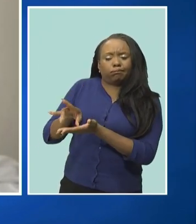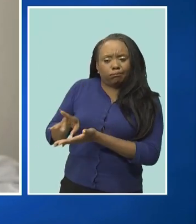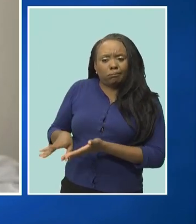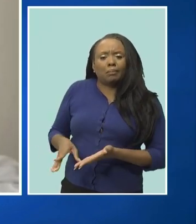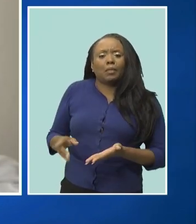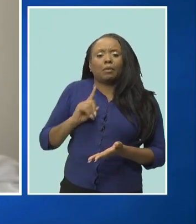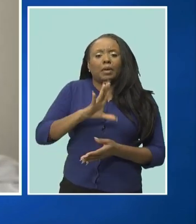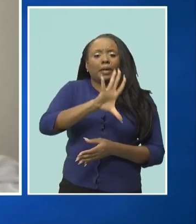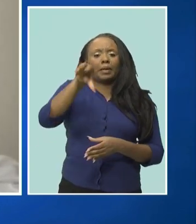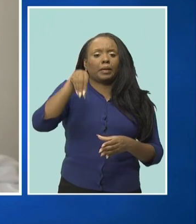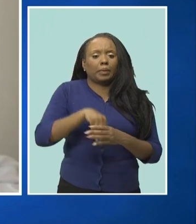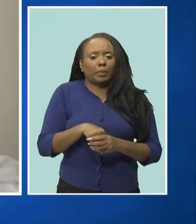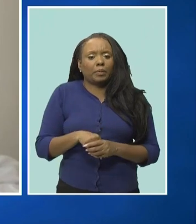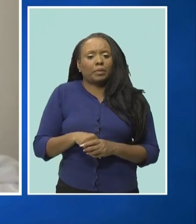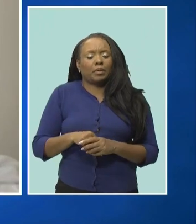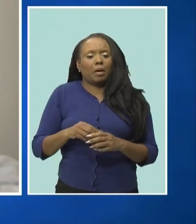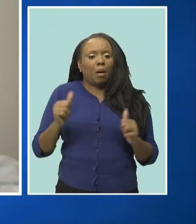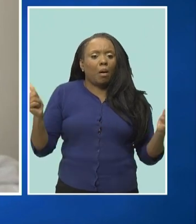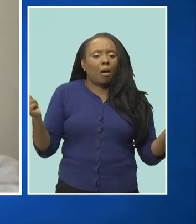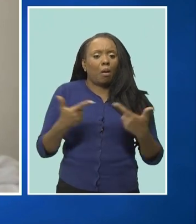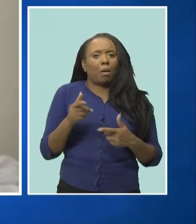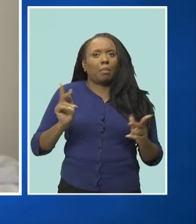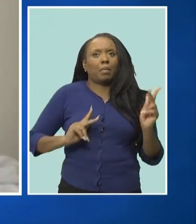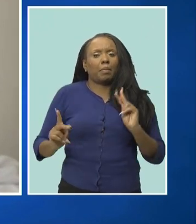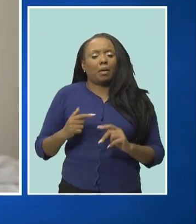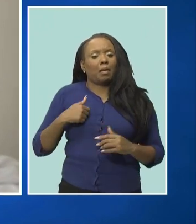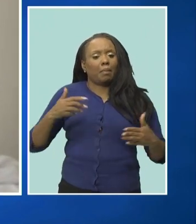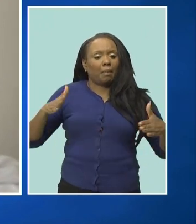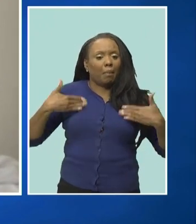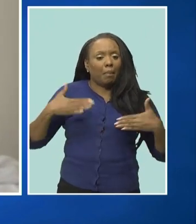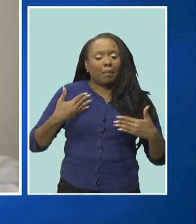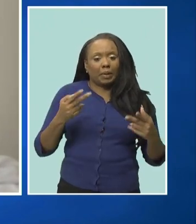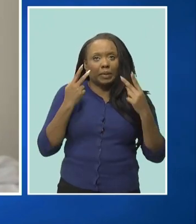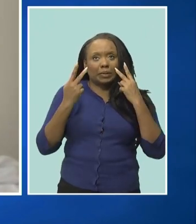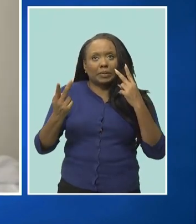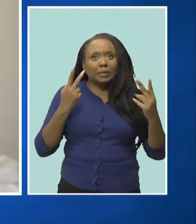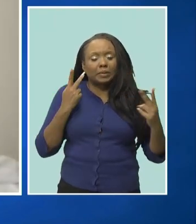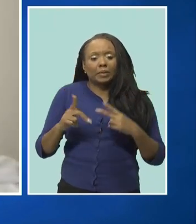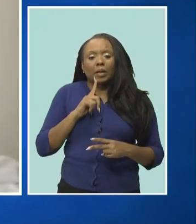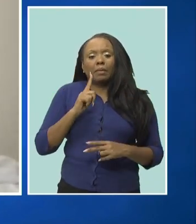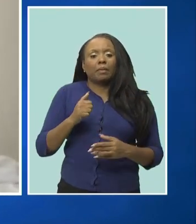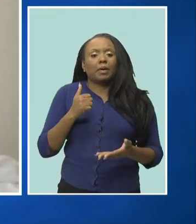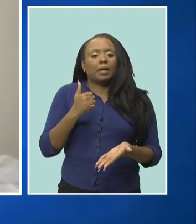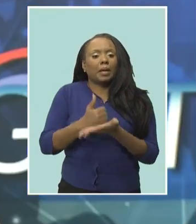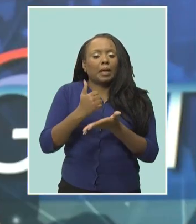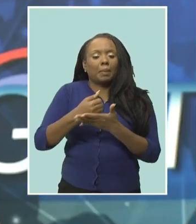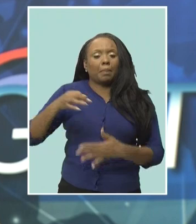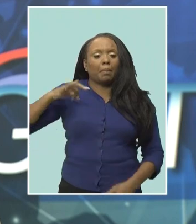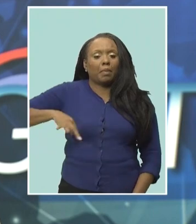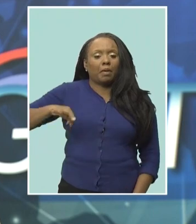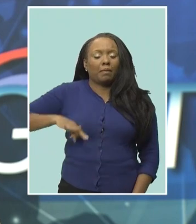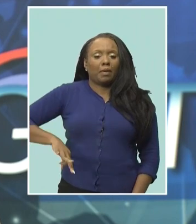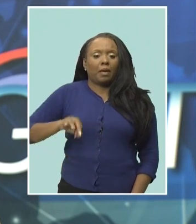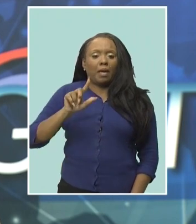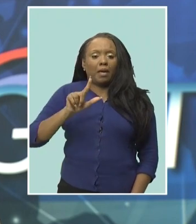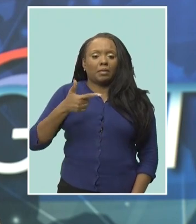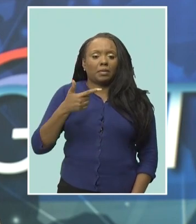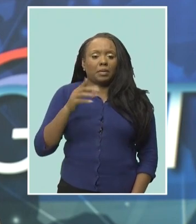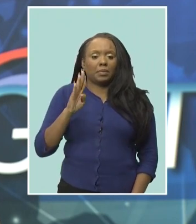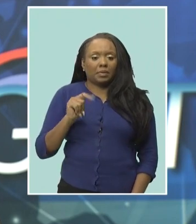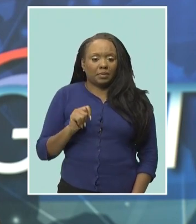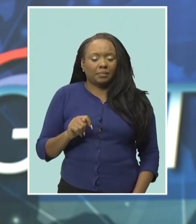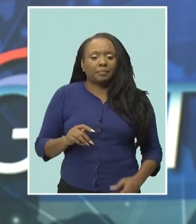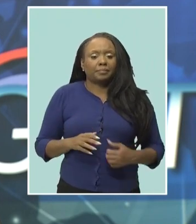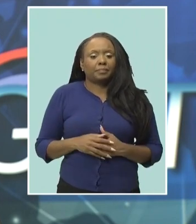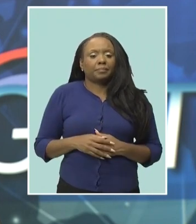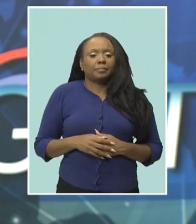includes everyone and I'm glad to see that that it's one that that speaks to the LGBT community as well while acknowledging there